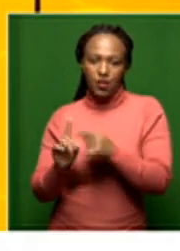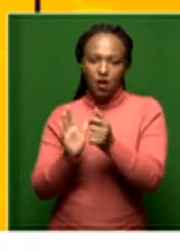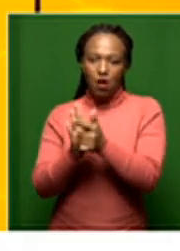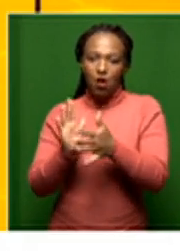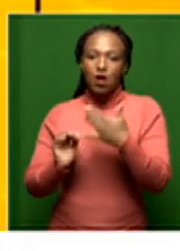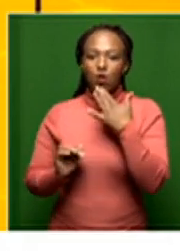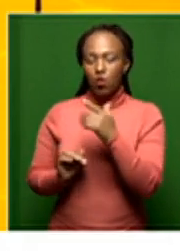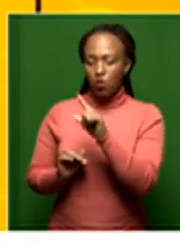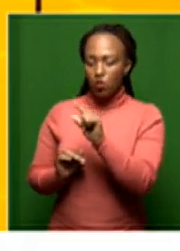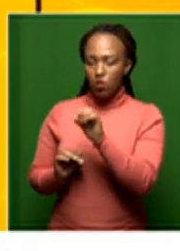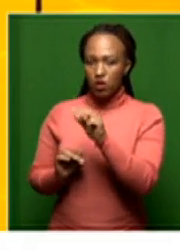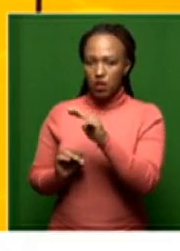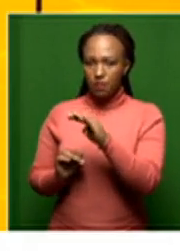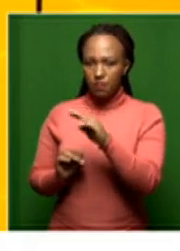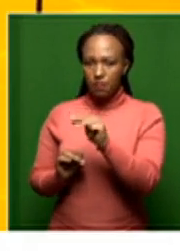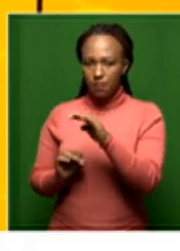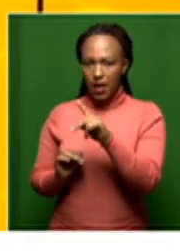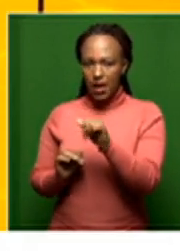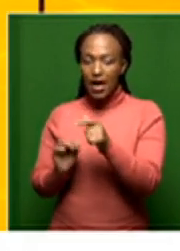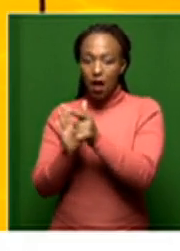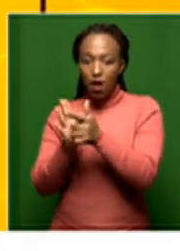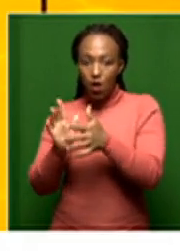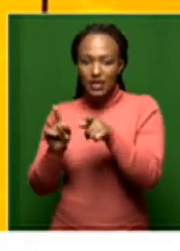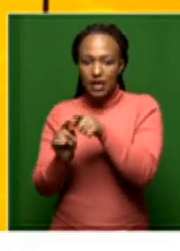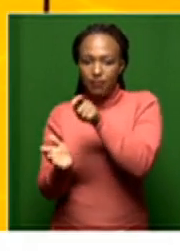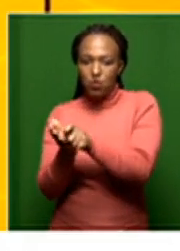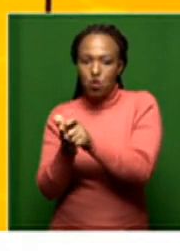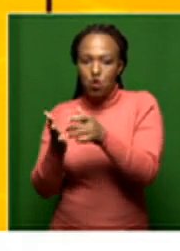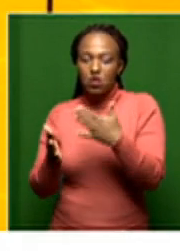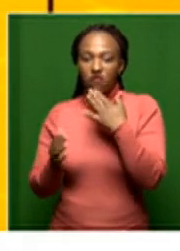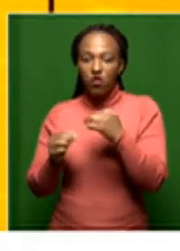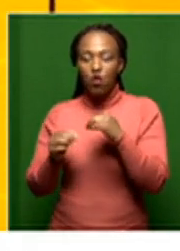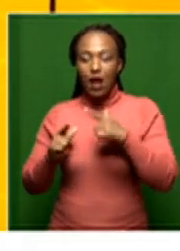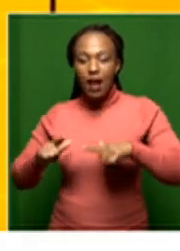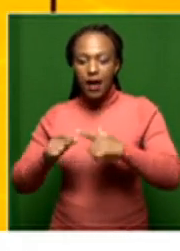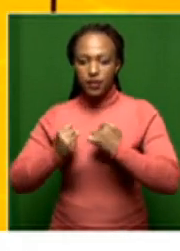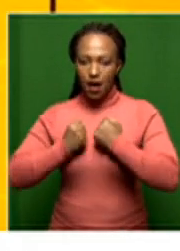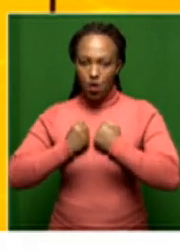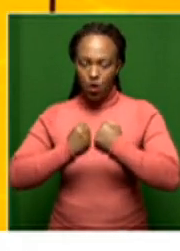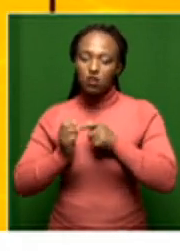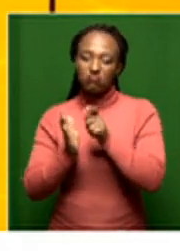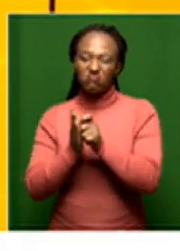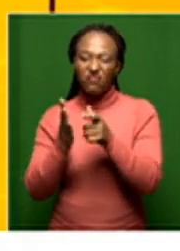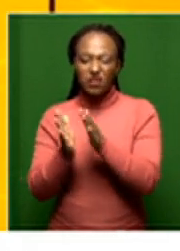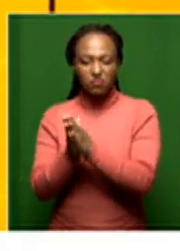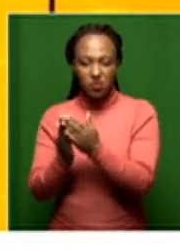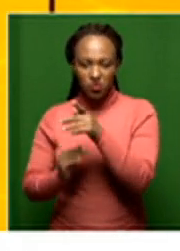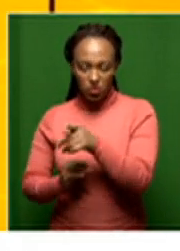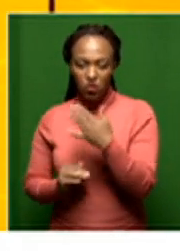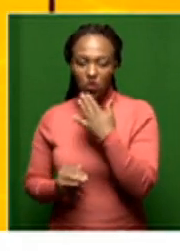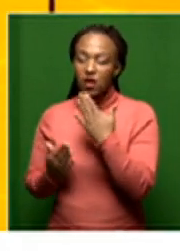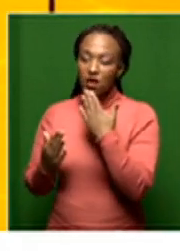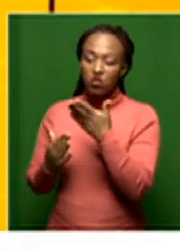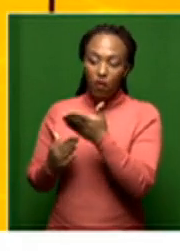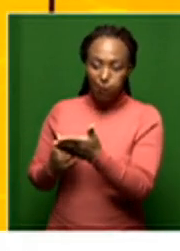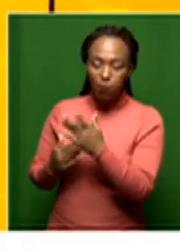Tembega Ngugaitobi, a lawyer and author of The Land Is Ours. Advocate Ngugaitobi, thanks for speaking to us. Welcome